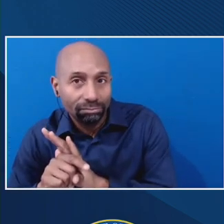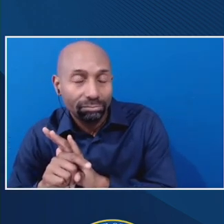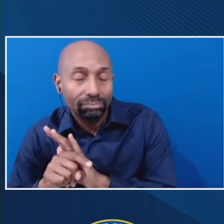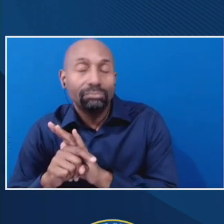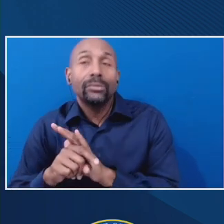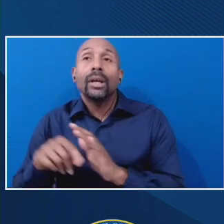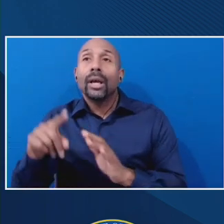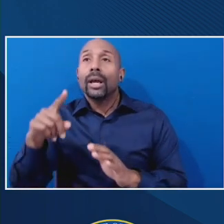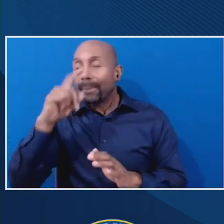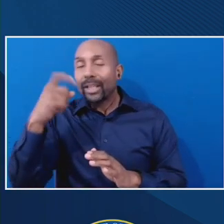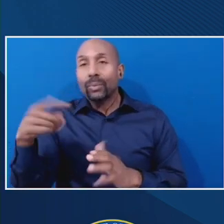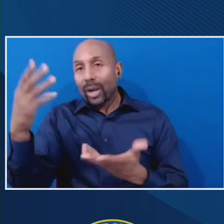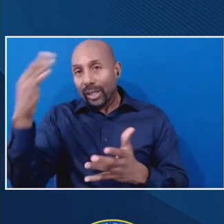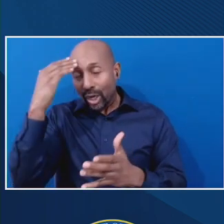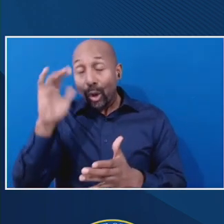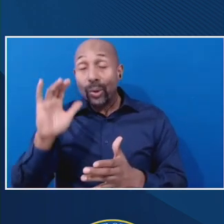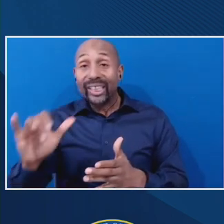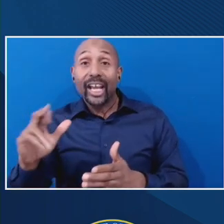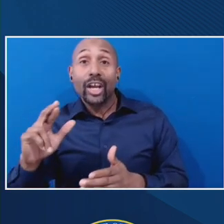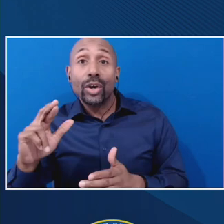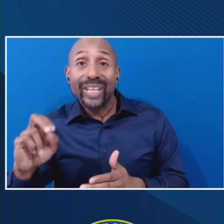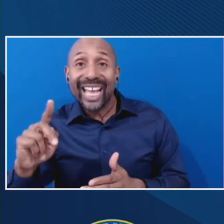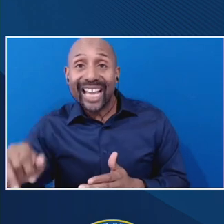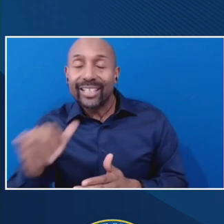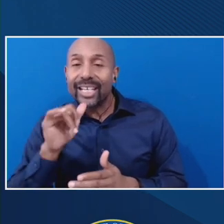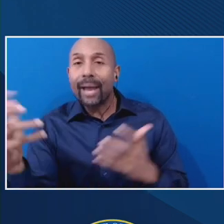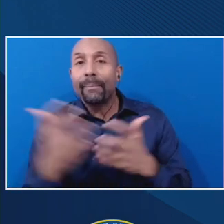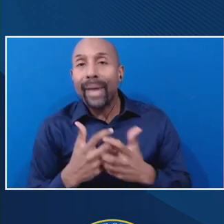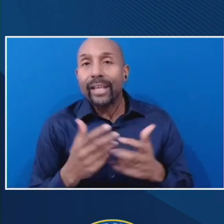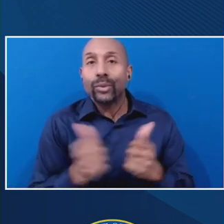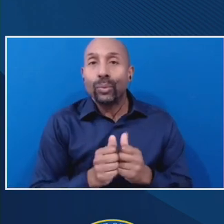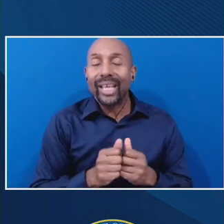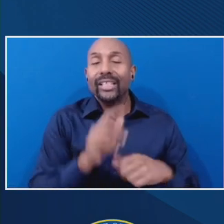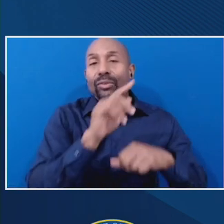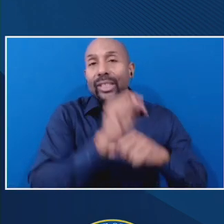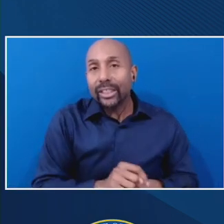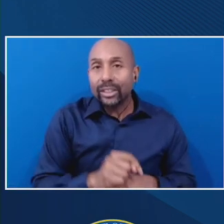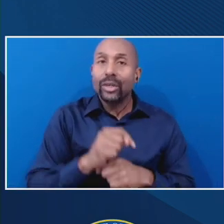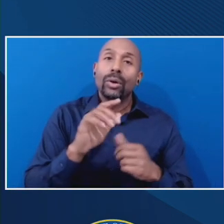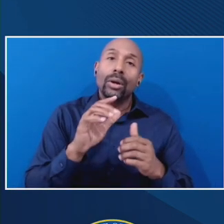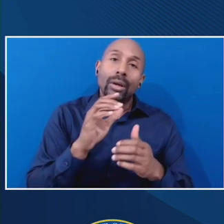sort of the more traditional construct of online education that I think the department's trying to get at here.